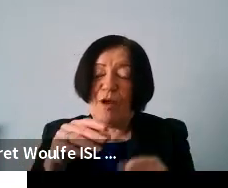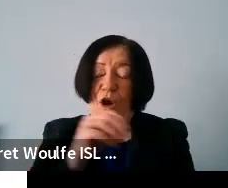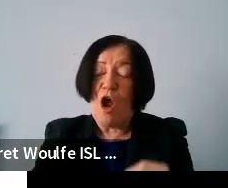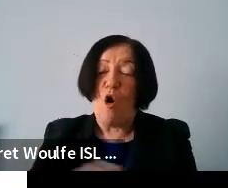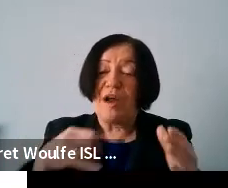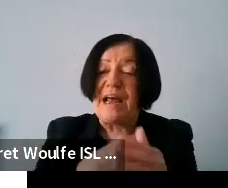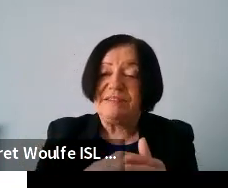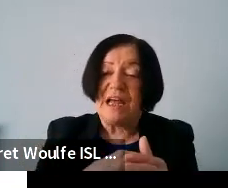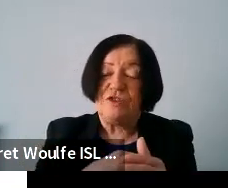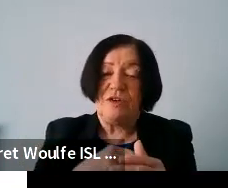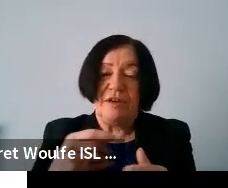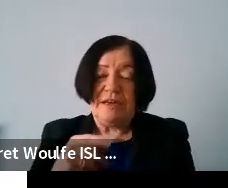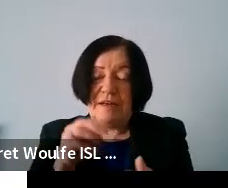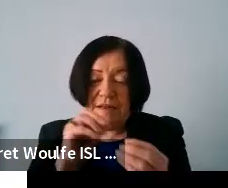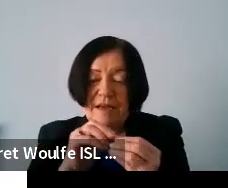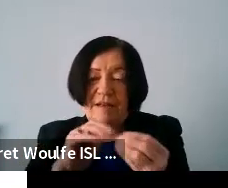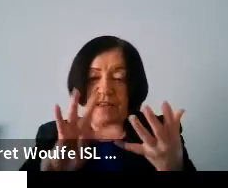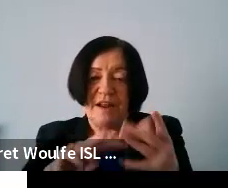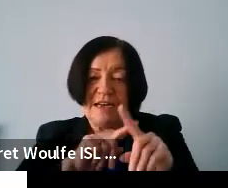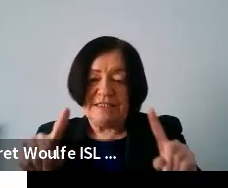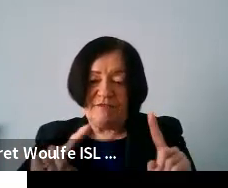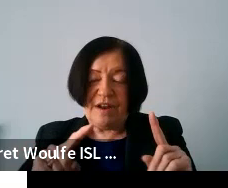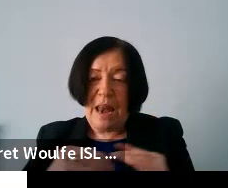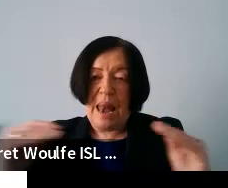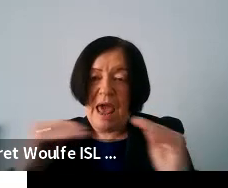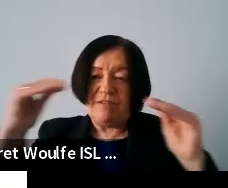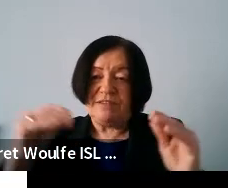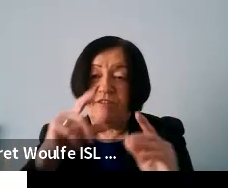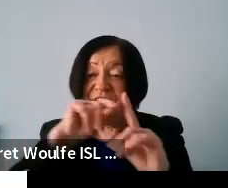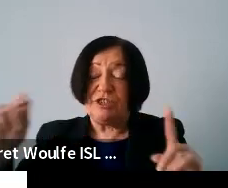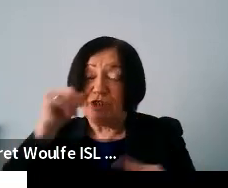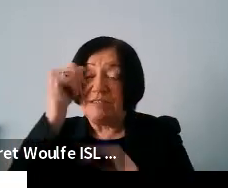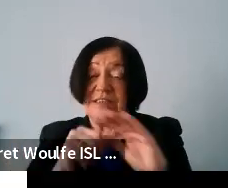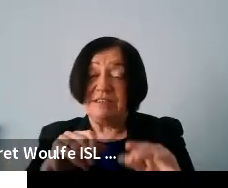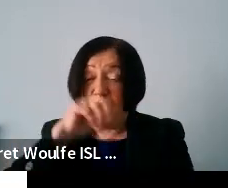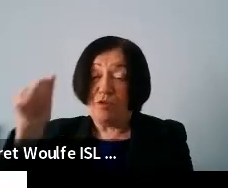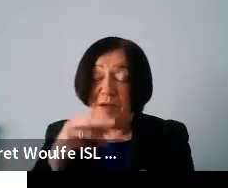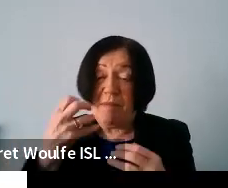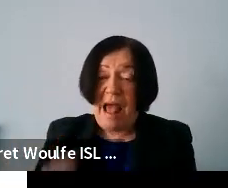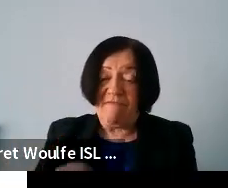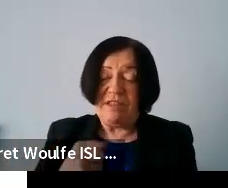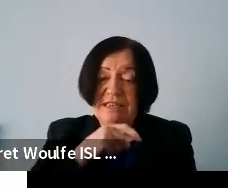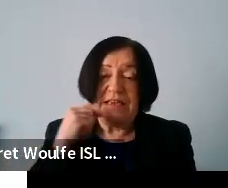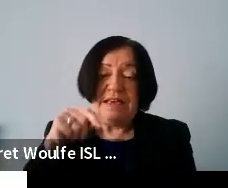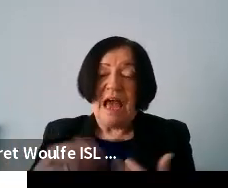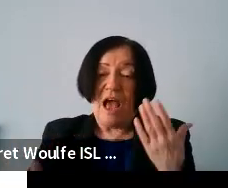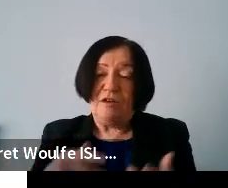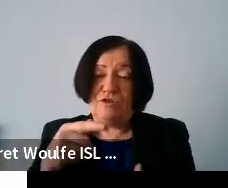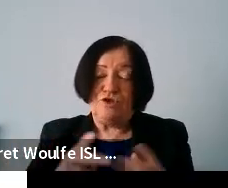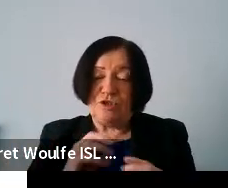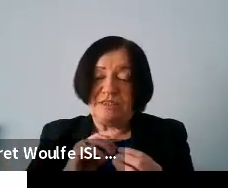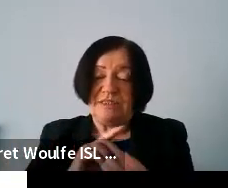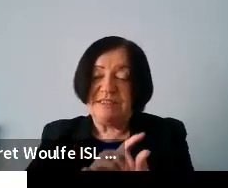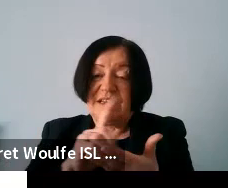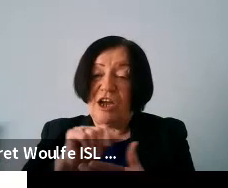um outlining the nine different stages of digital skills that most people have and saying you know this is how you should design your